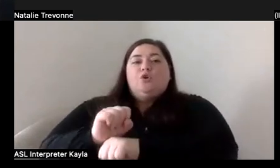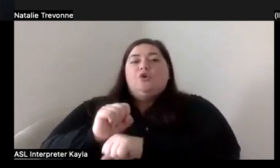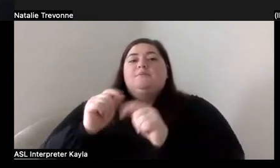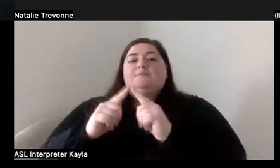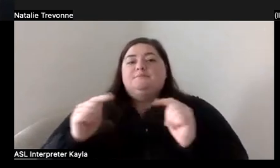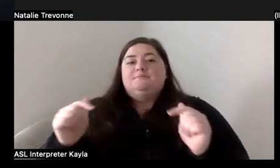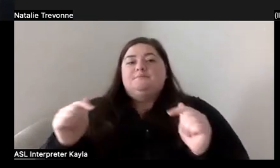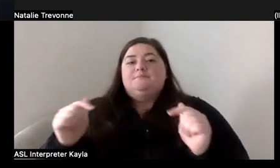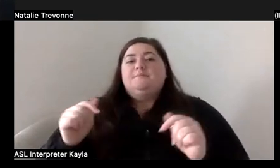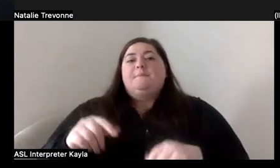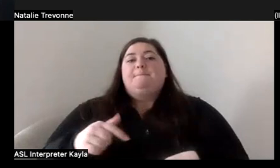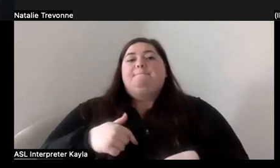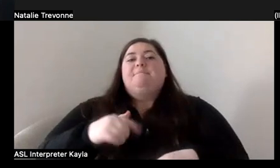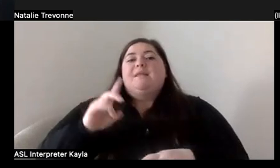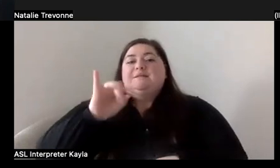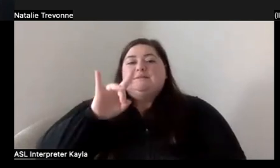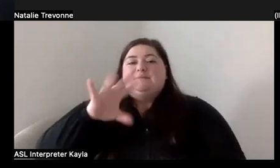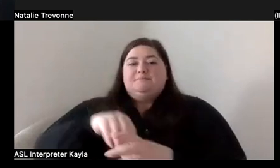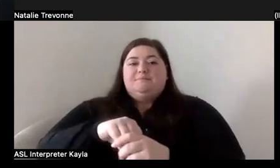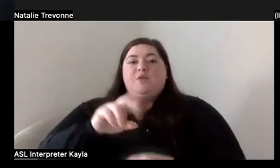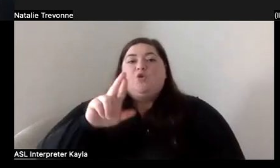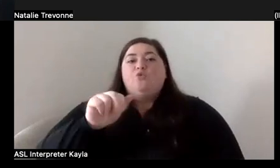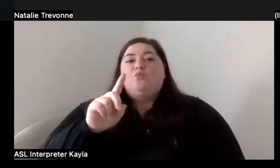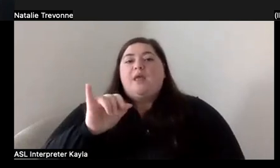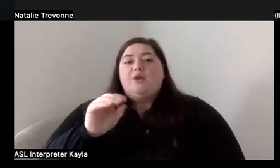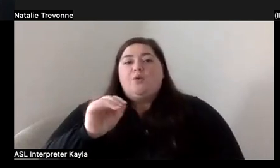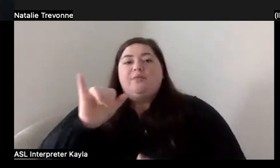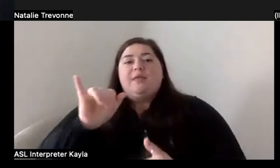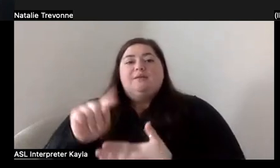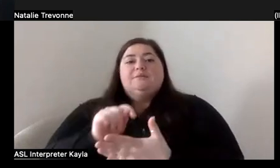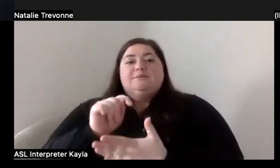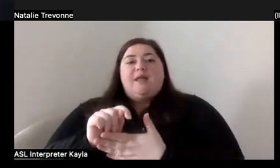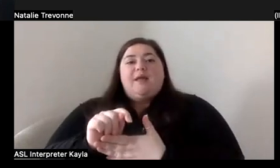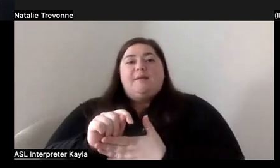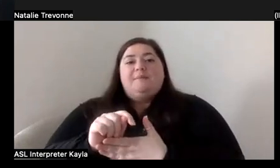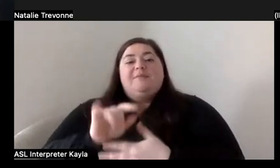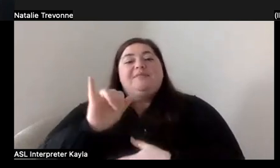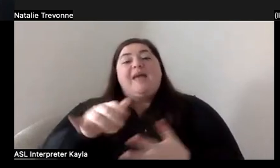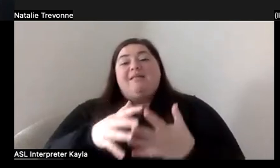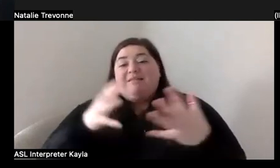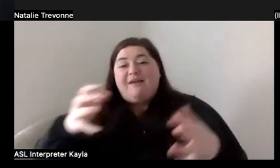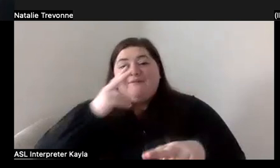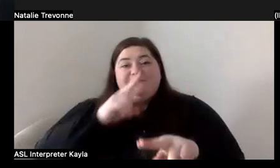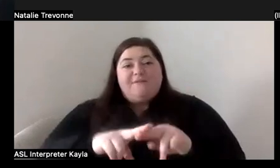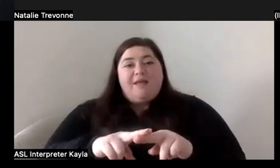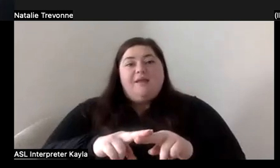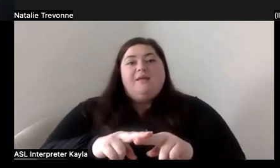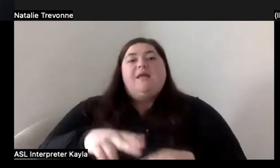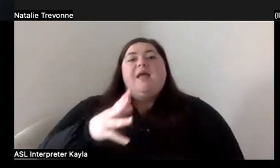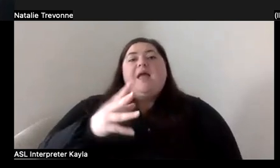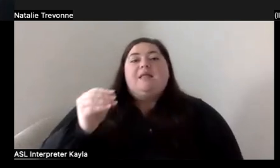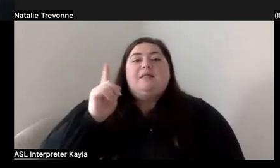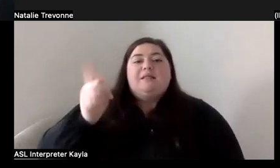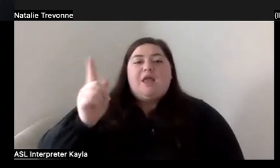And I did some radio at the time, at the radio station, which was tons of fun. And then I did later on,